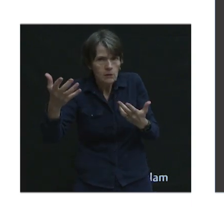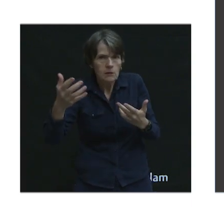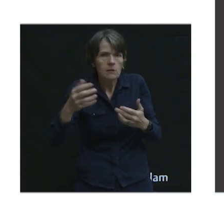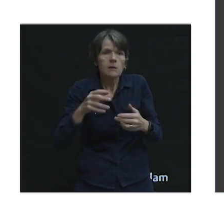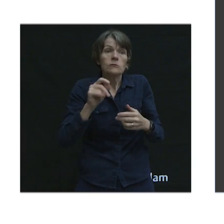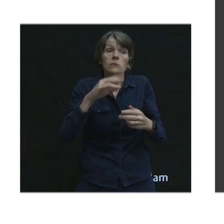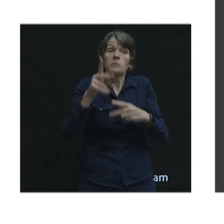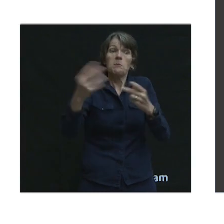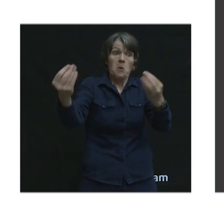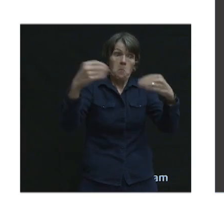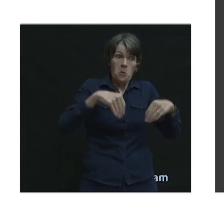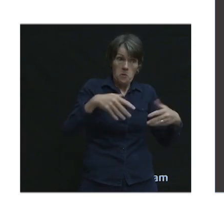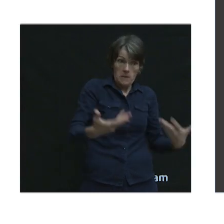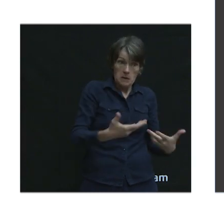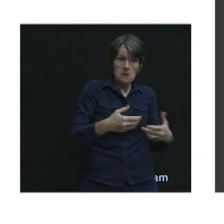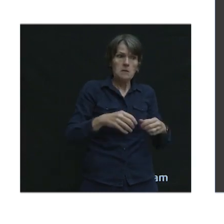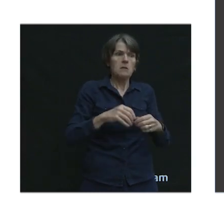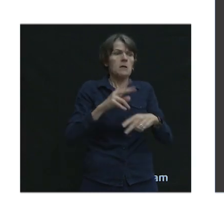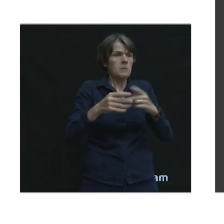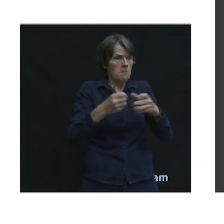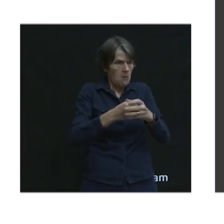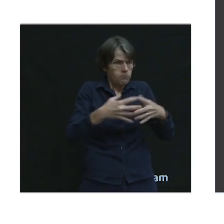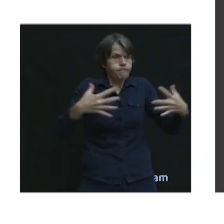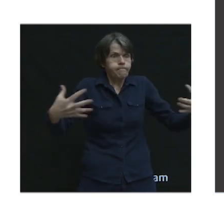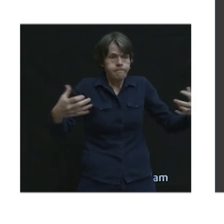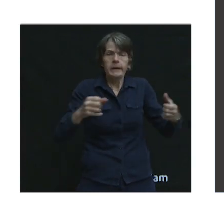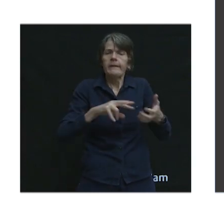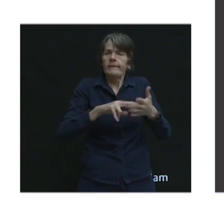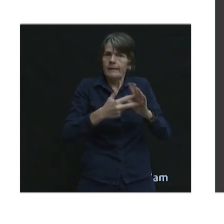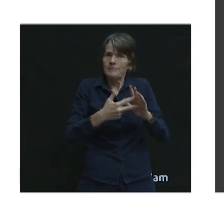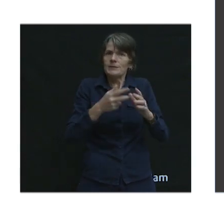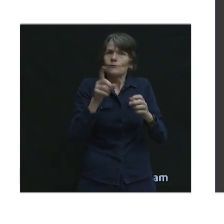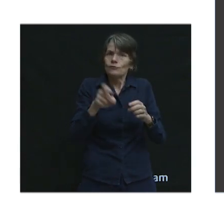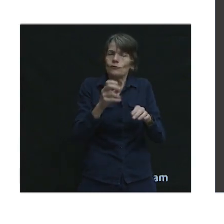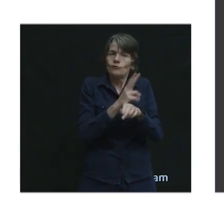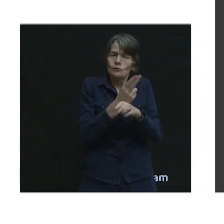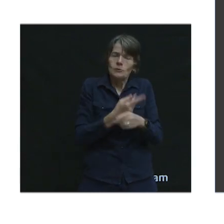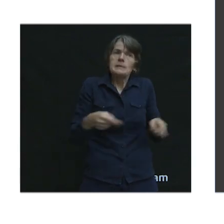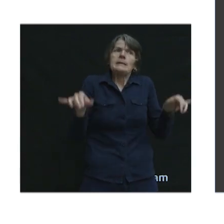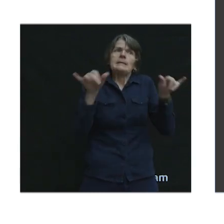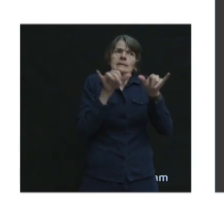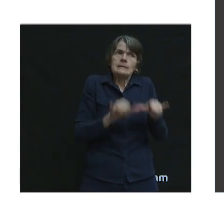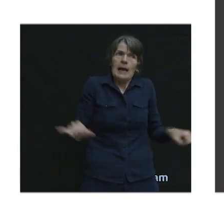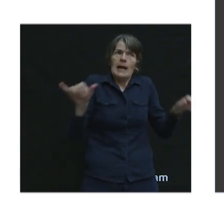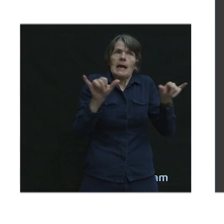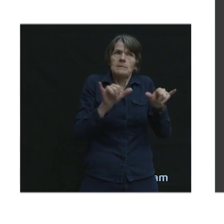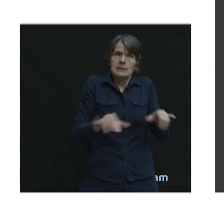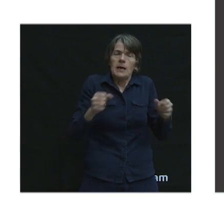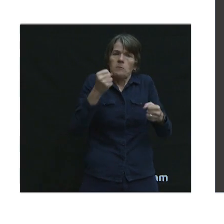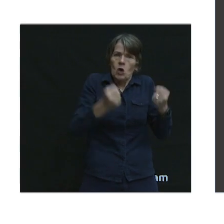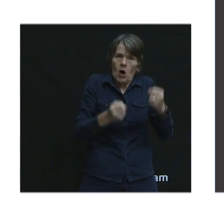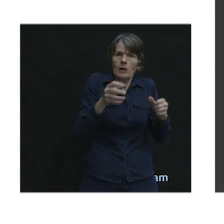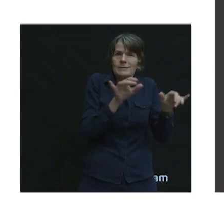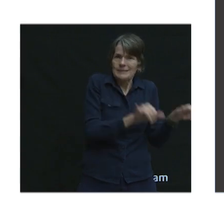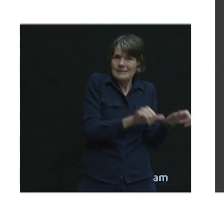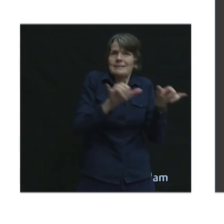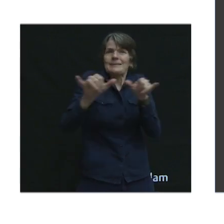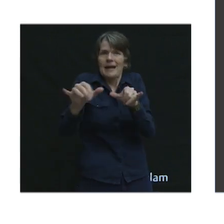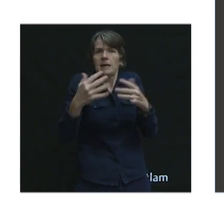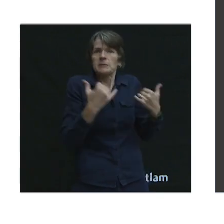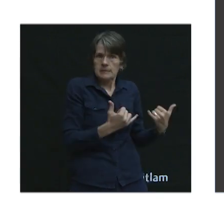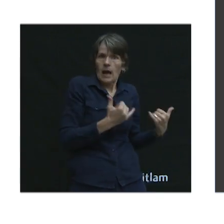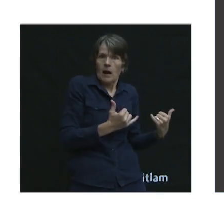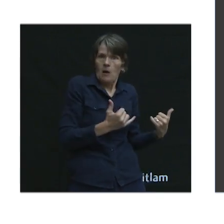move here. And to me, that means that's how much road space we get for motor vehicles. That means that all the growth that we need to be planning for